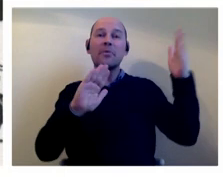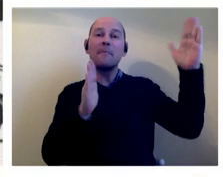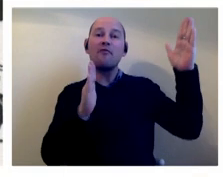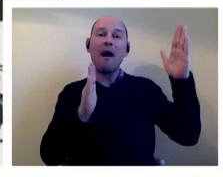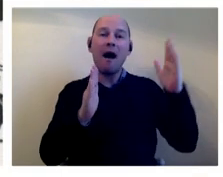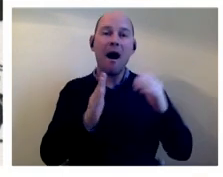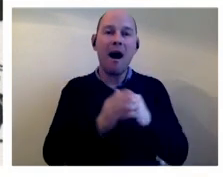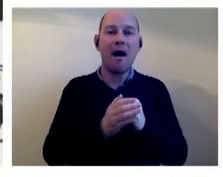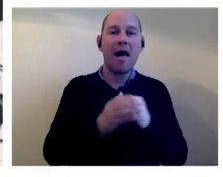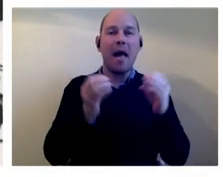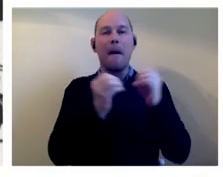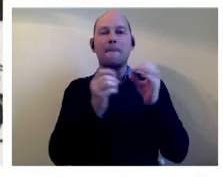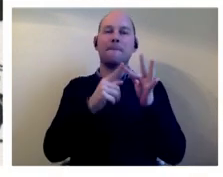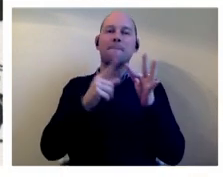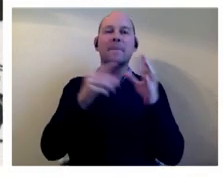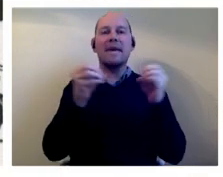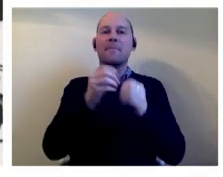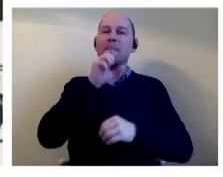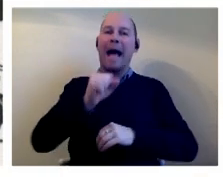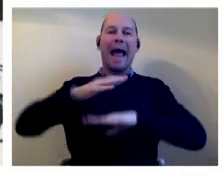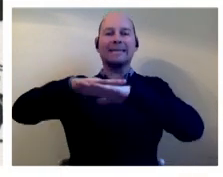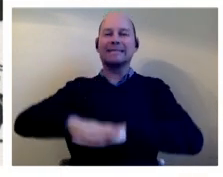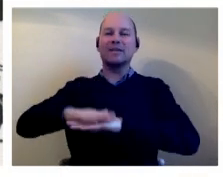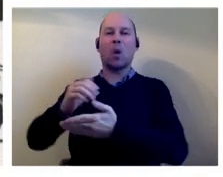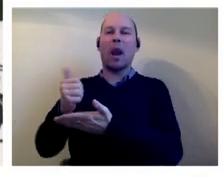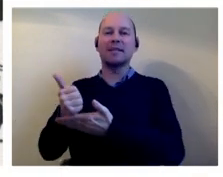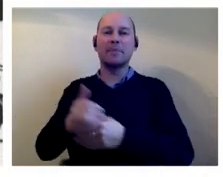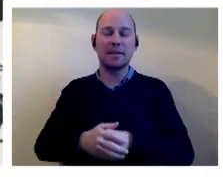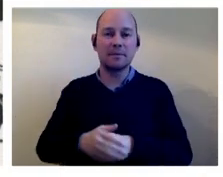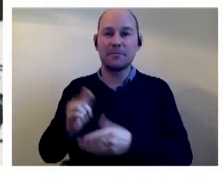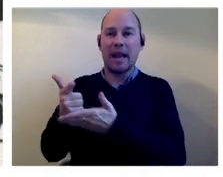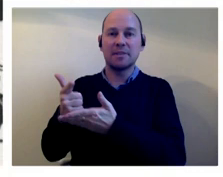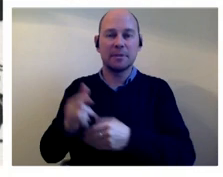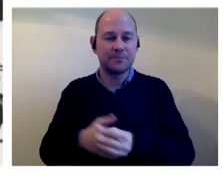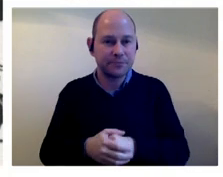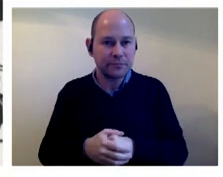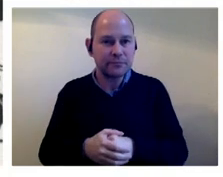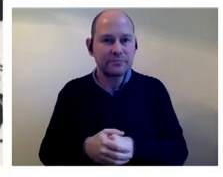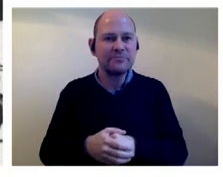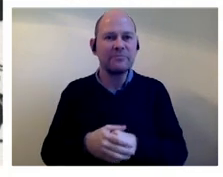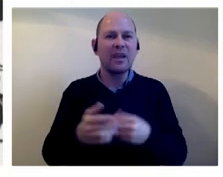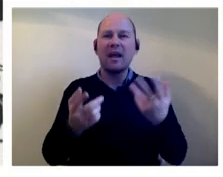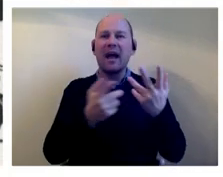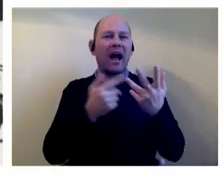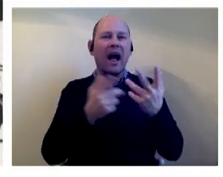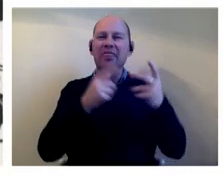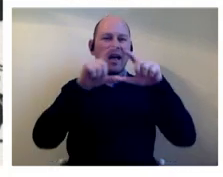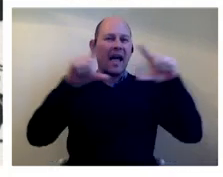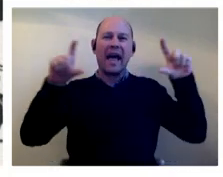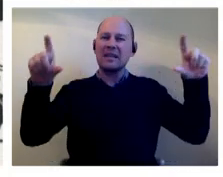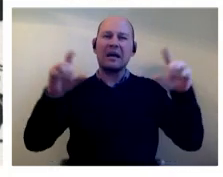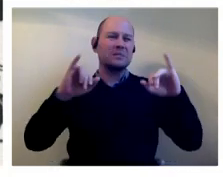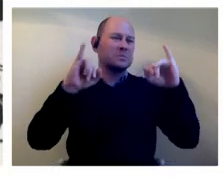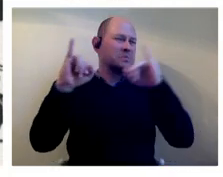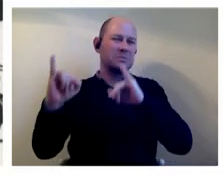sits on lesbian the daily star was even less subtle loony lesies attack tv sue and it went